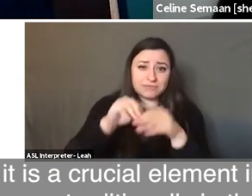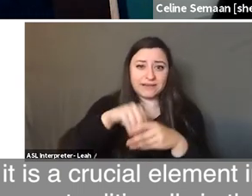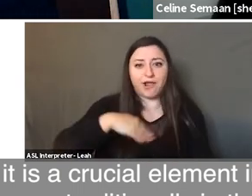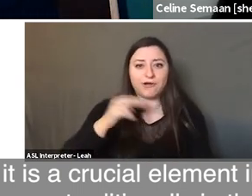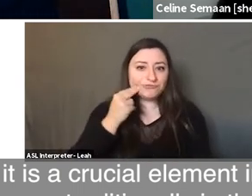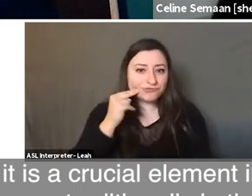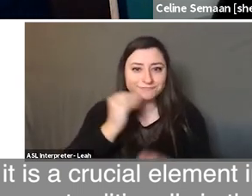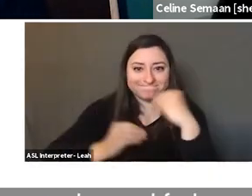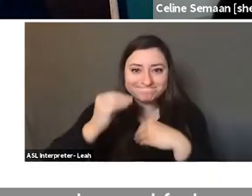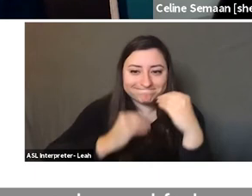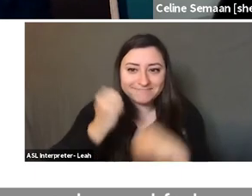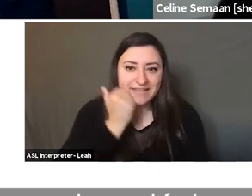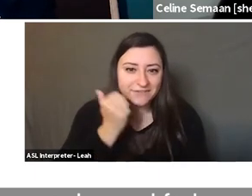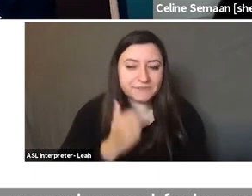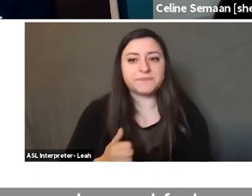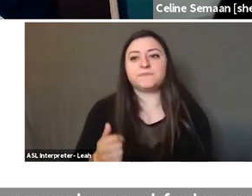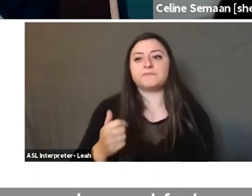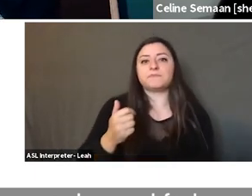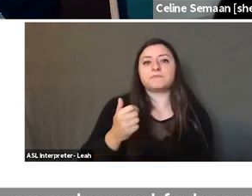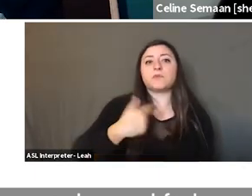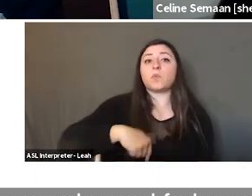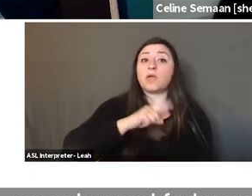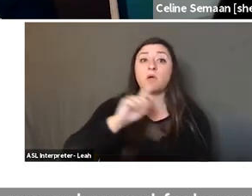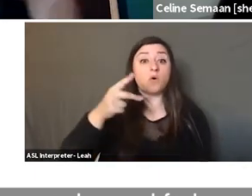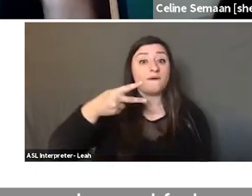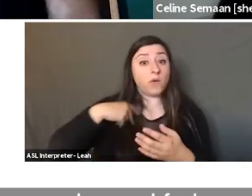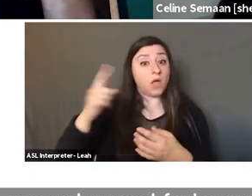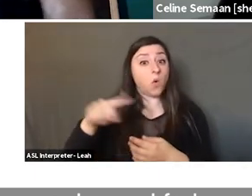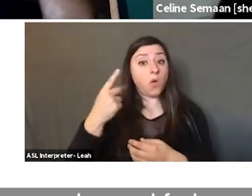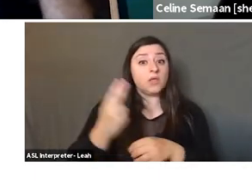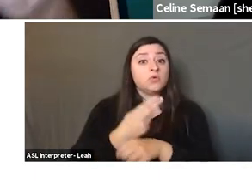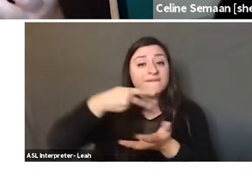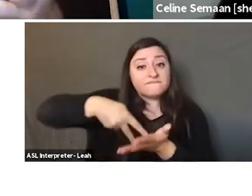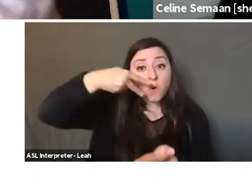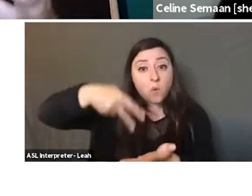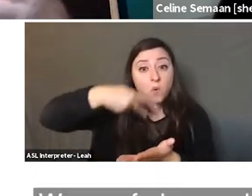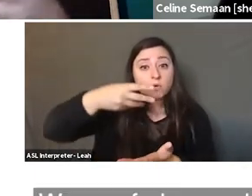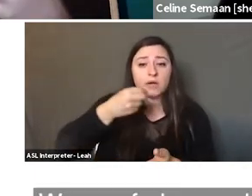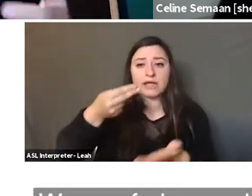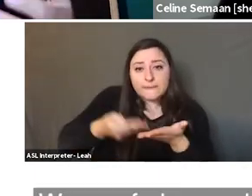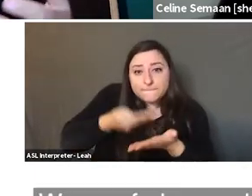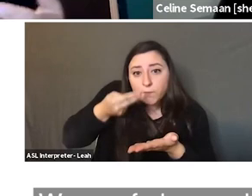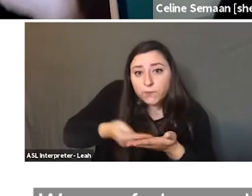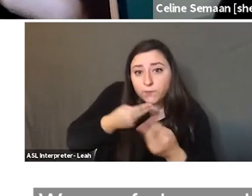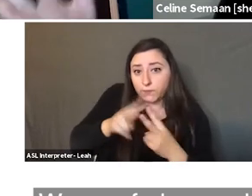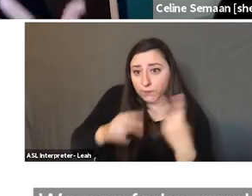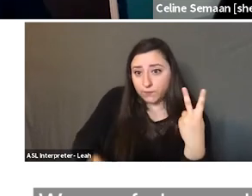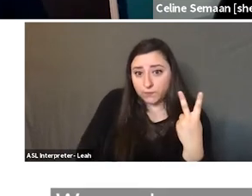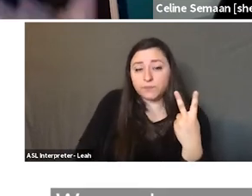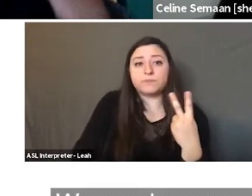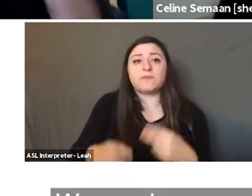Because traditionally in the Middle East, we only used forks and spoons, we used forks